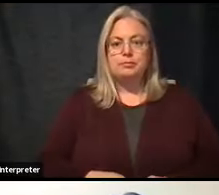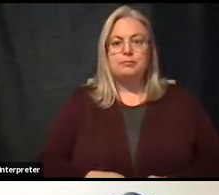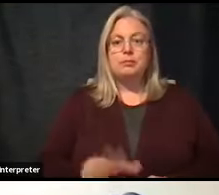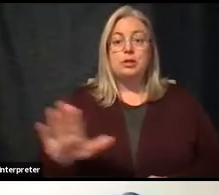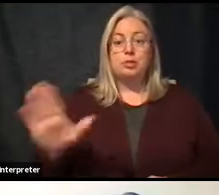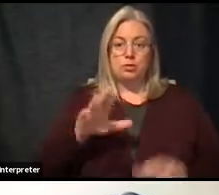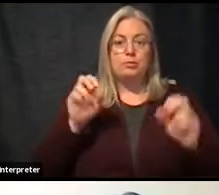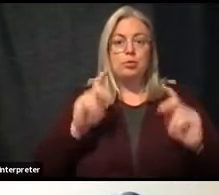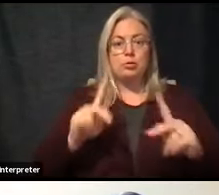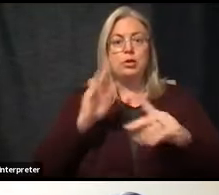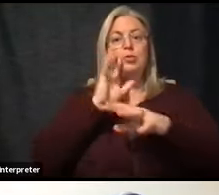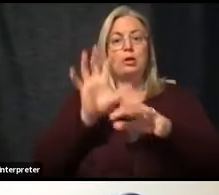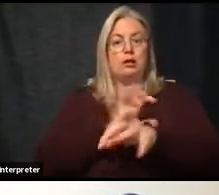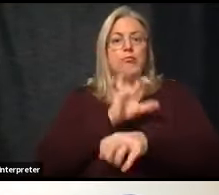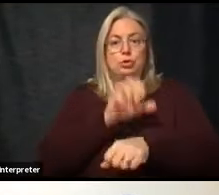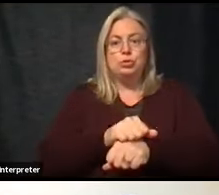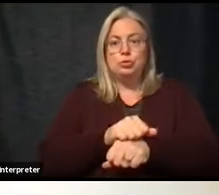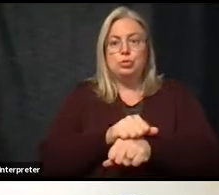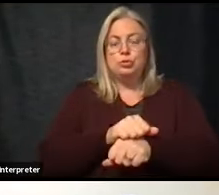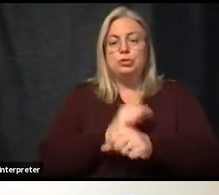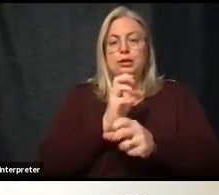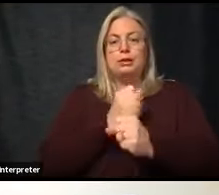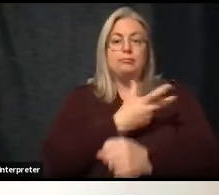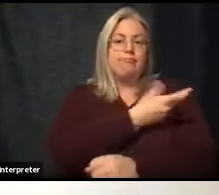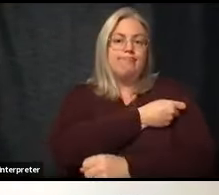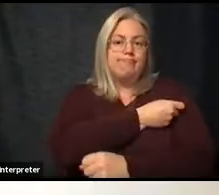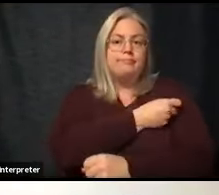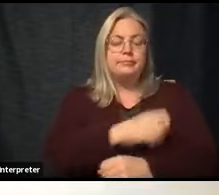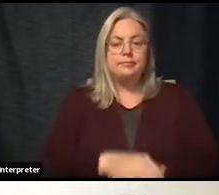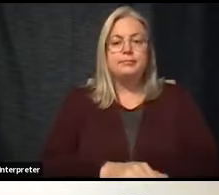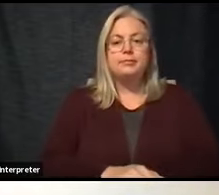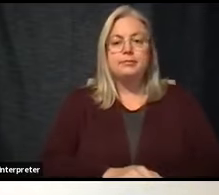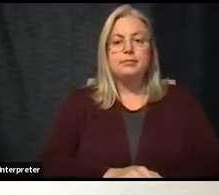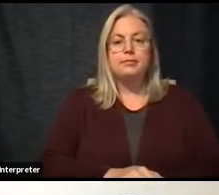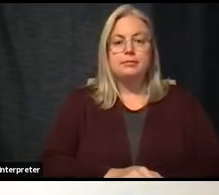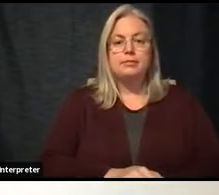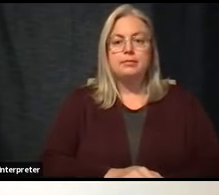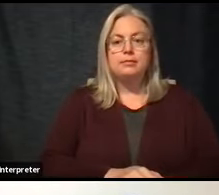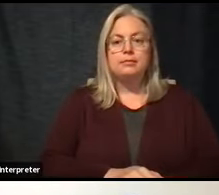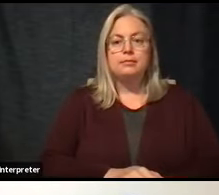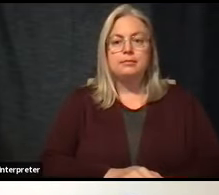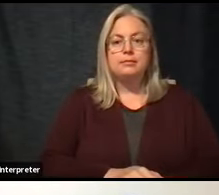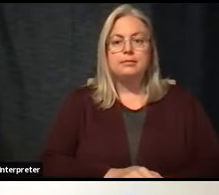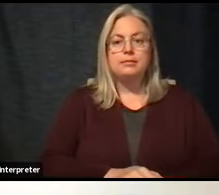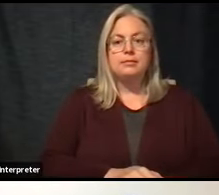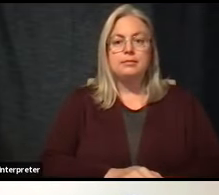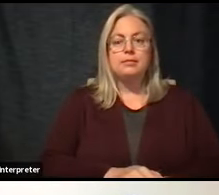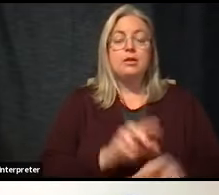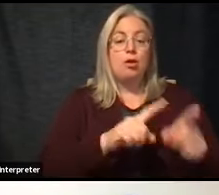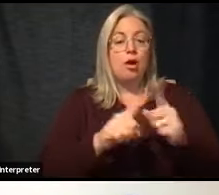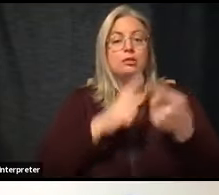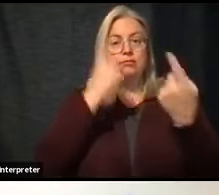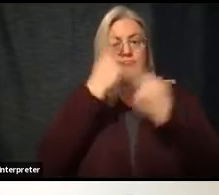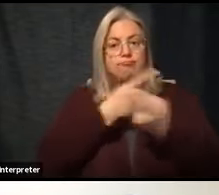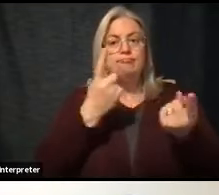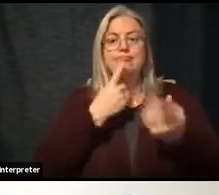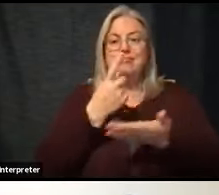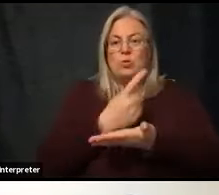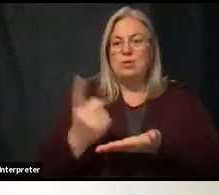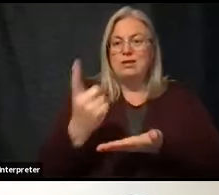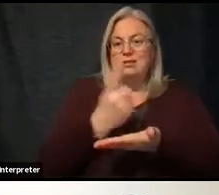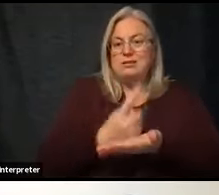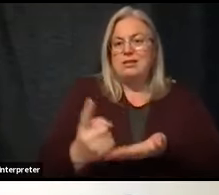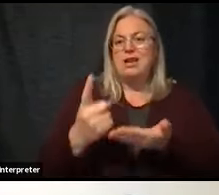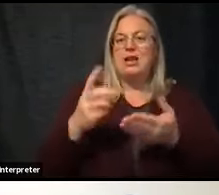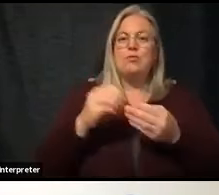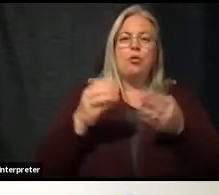to book, to get vaccinated. I will say weekly, just to kind of provide a